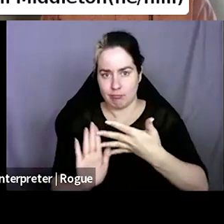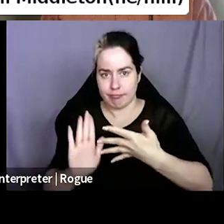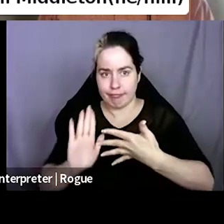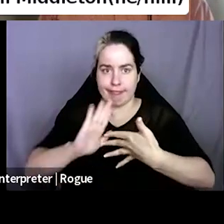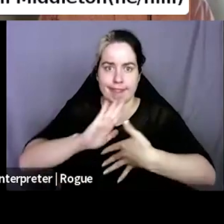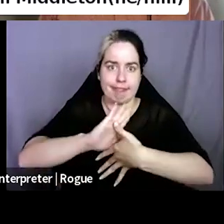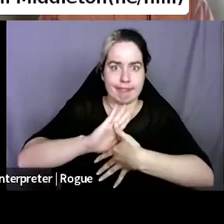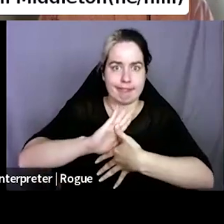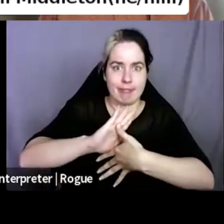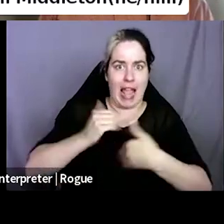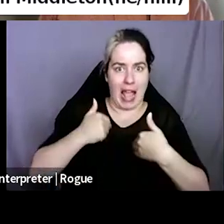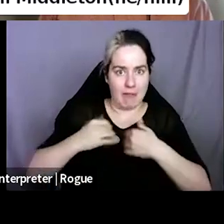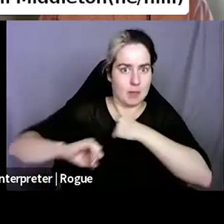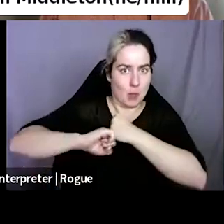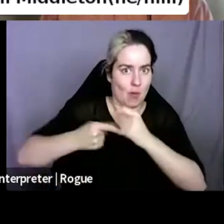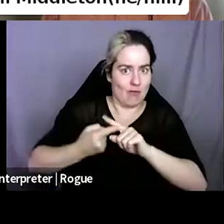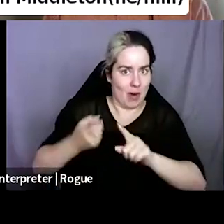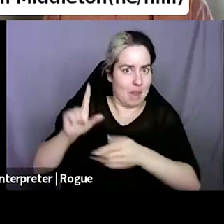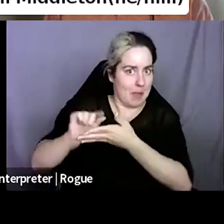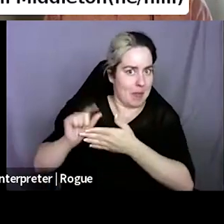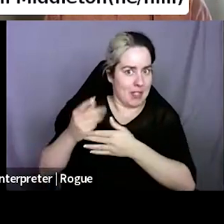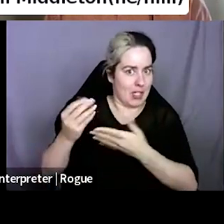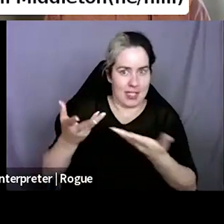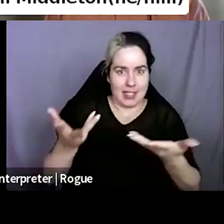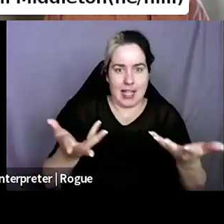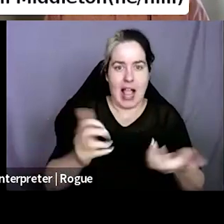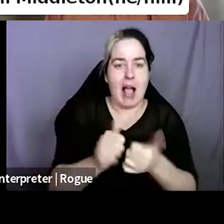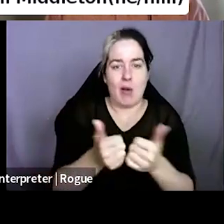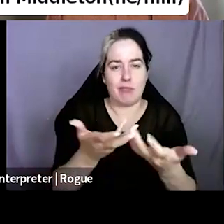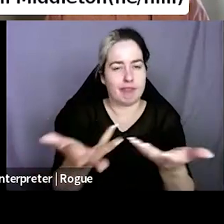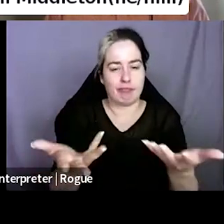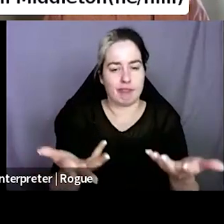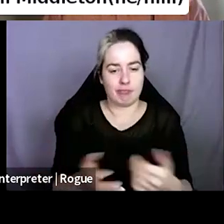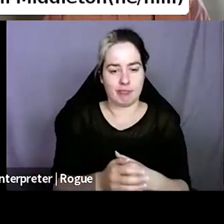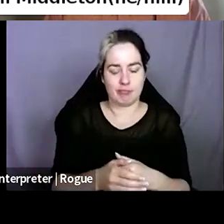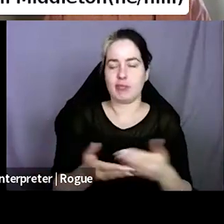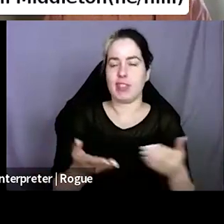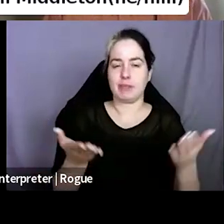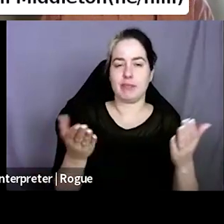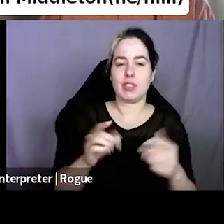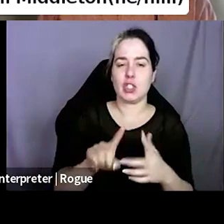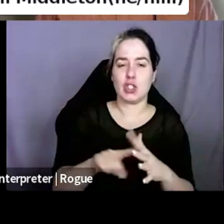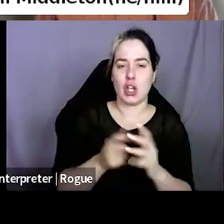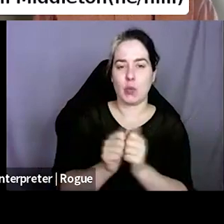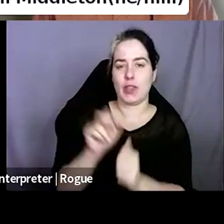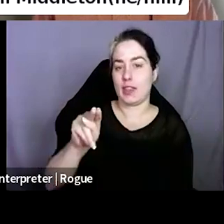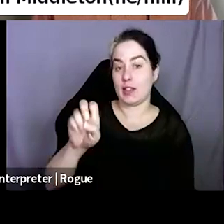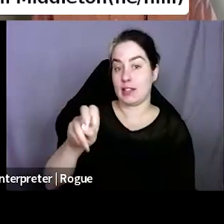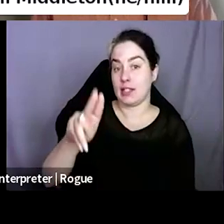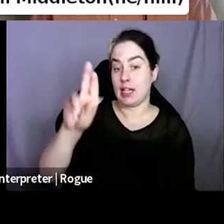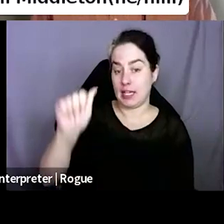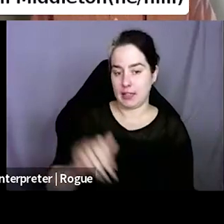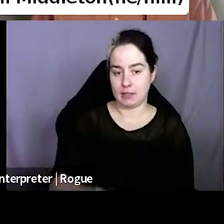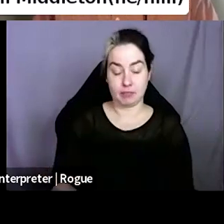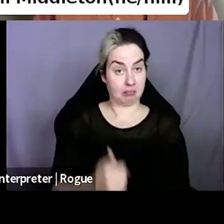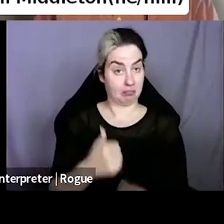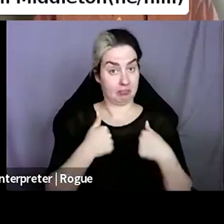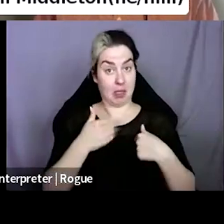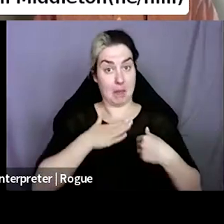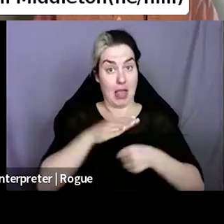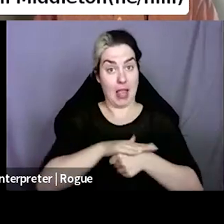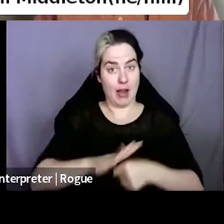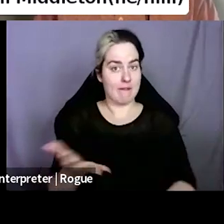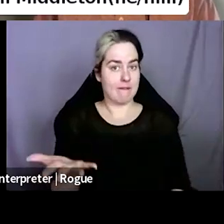I have, I have so many feelings about this. Um, even though I'm in a neighborhood with five other bookstores, my